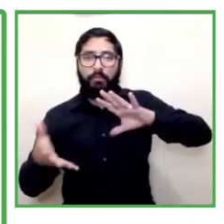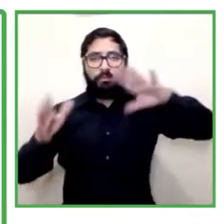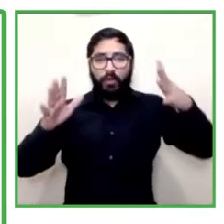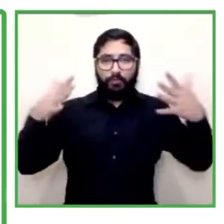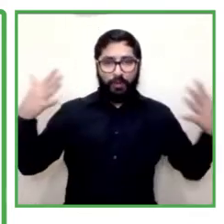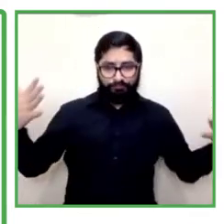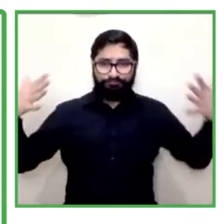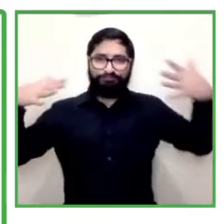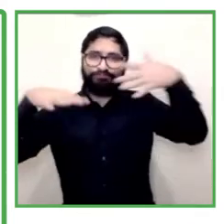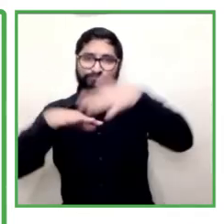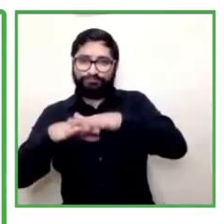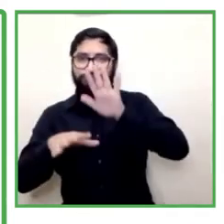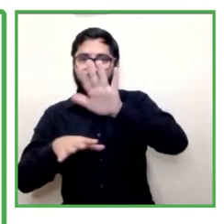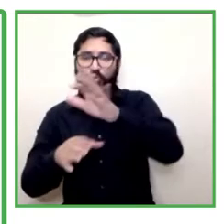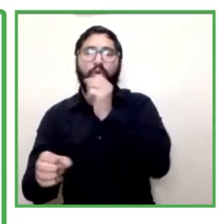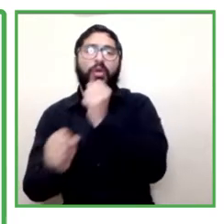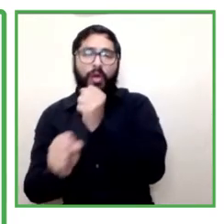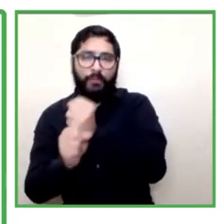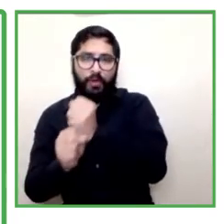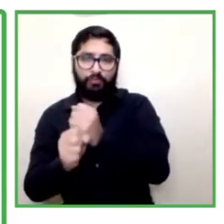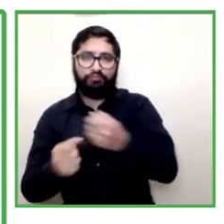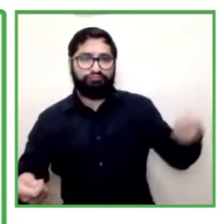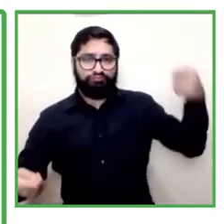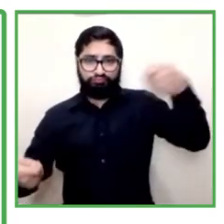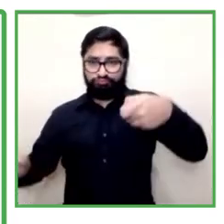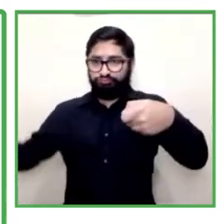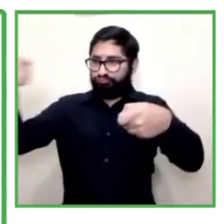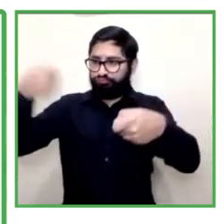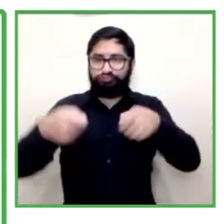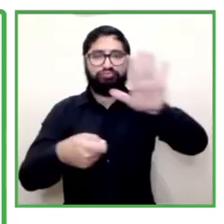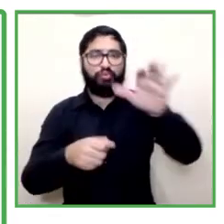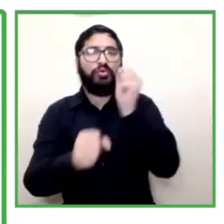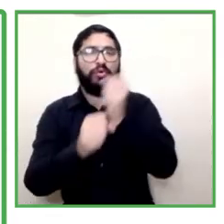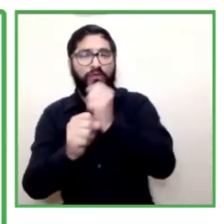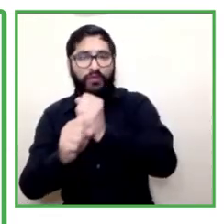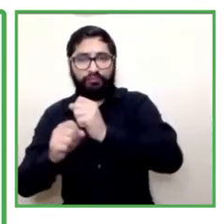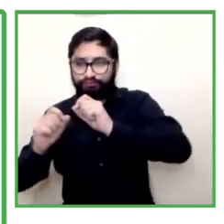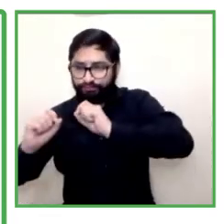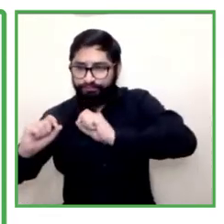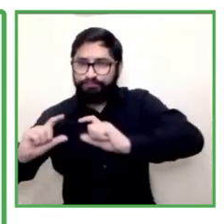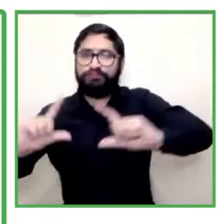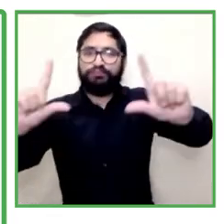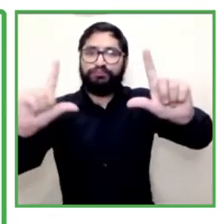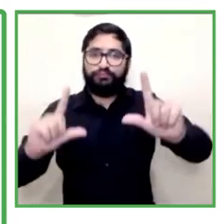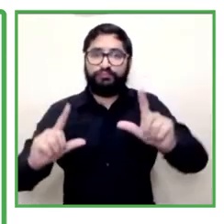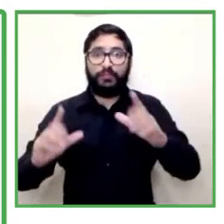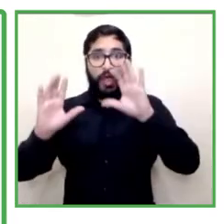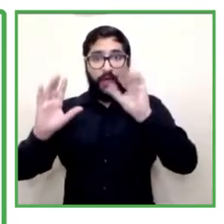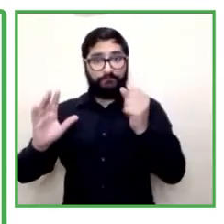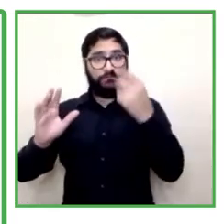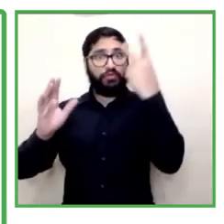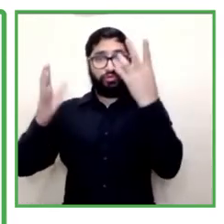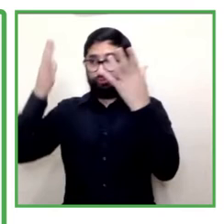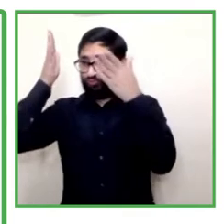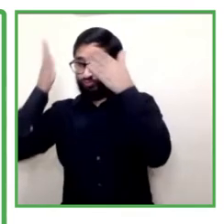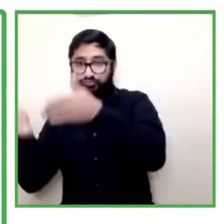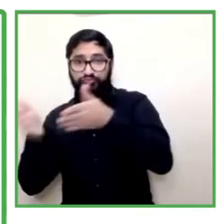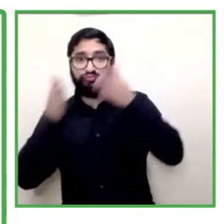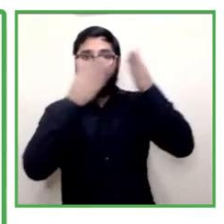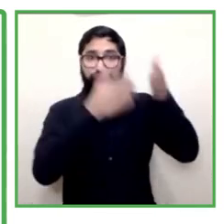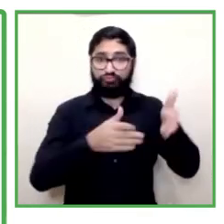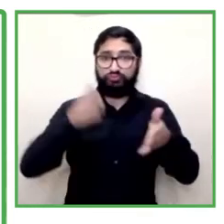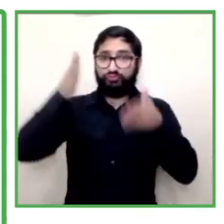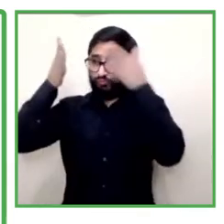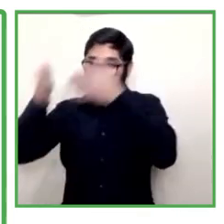are very related to employment and entrepreneurship we have different approaches